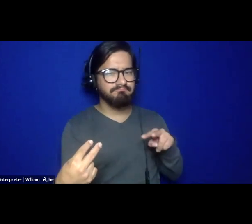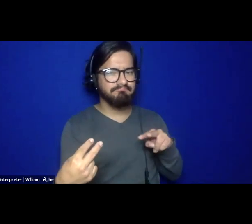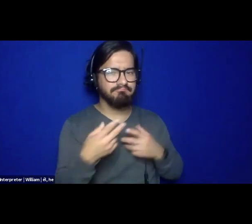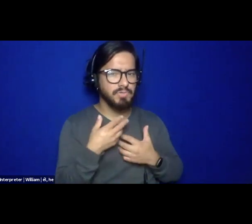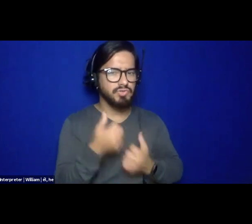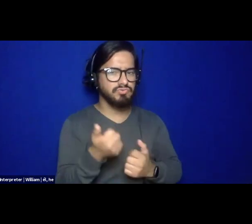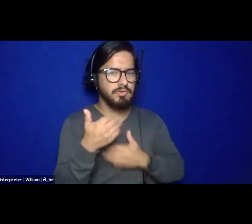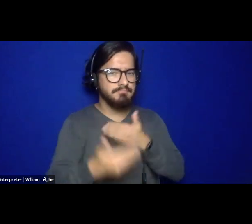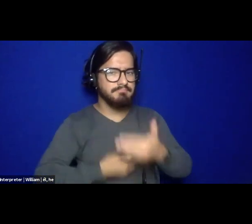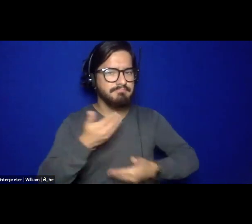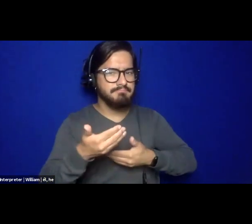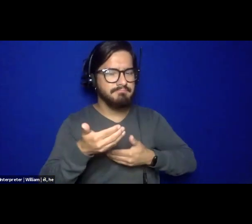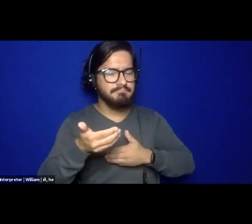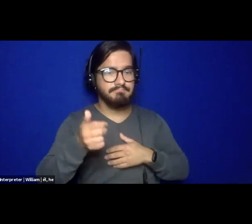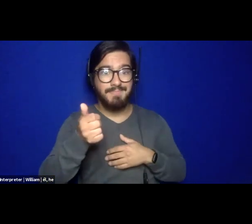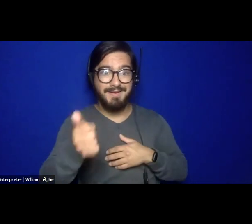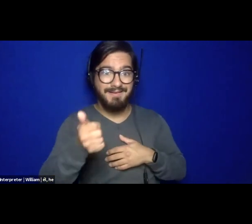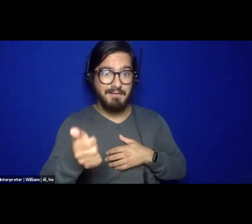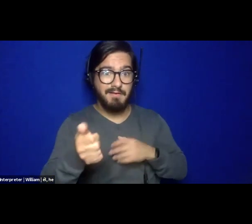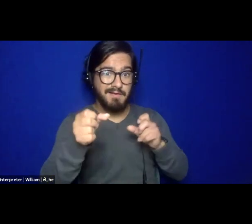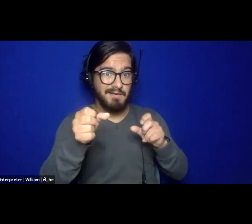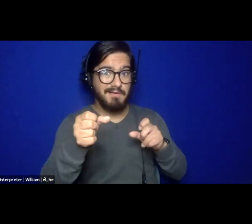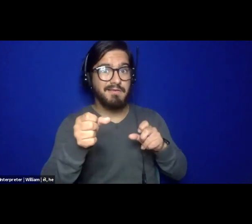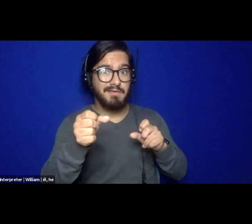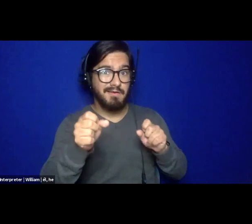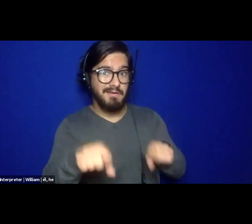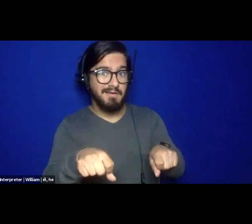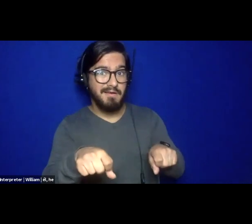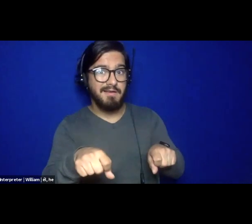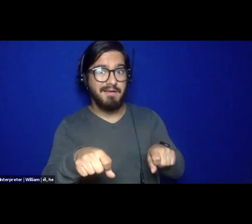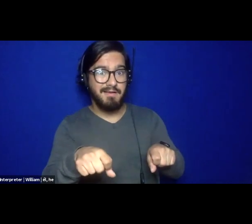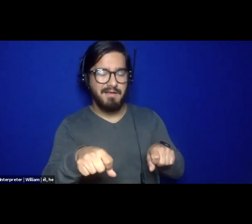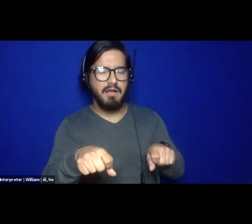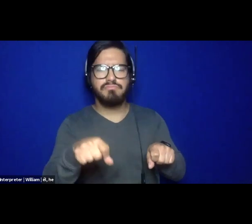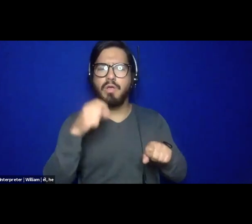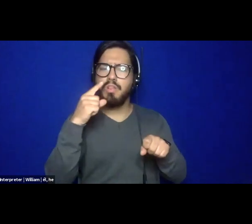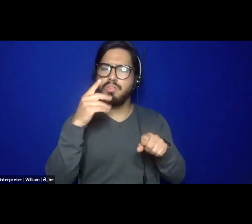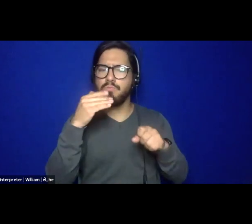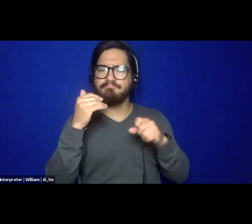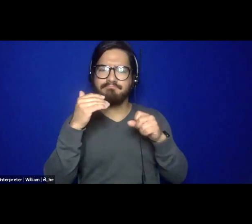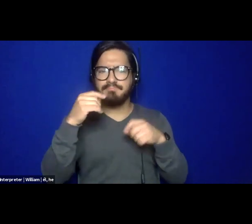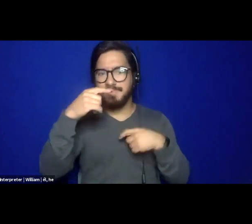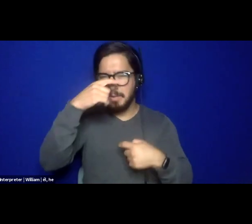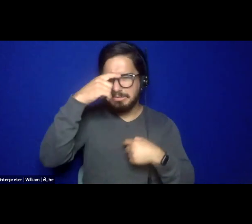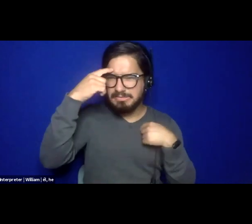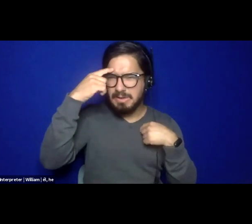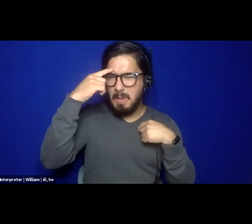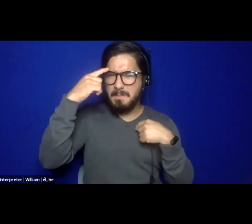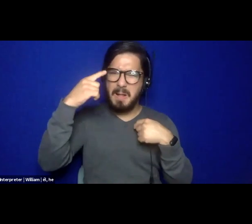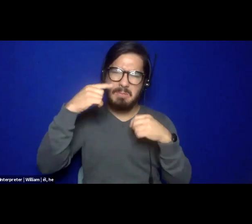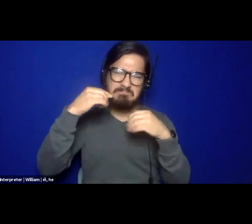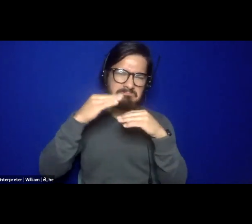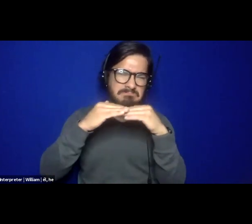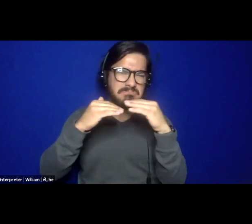so that they can begin to, to, if you will, peel back some of those layers of, of trauma that they've been impacted with.